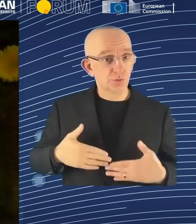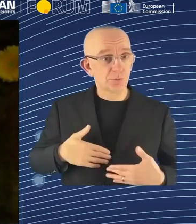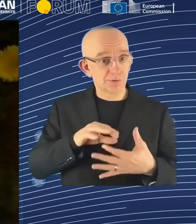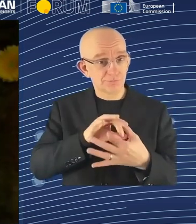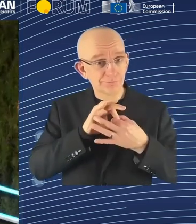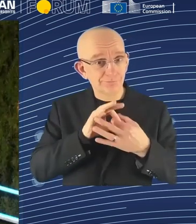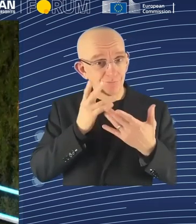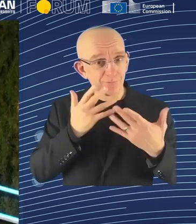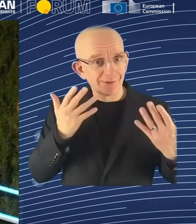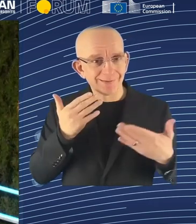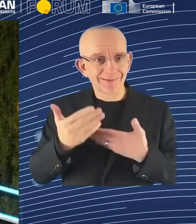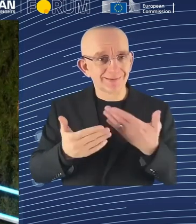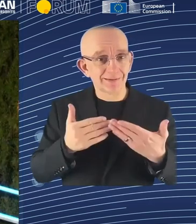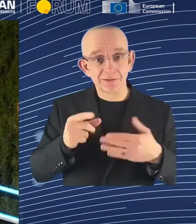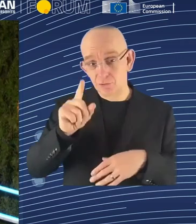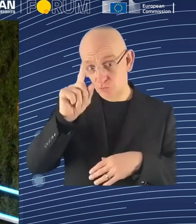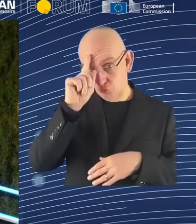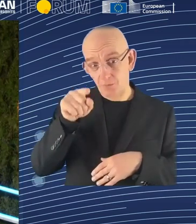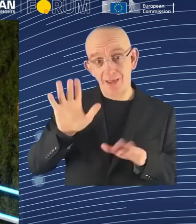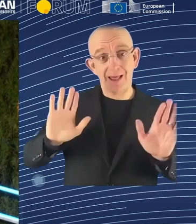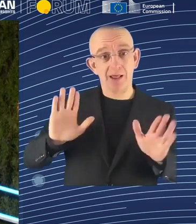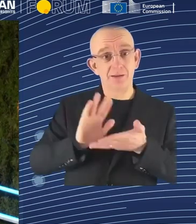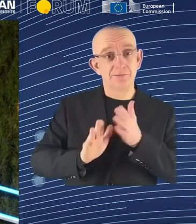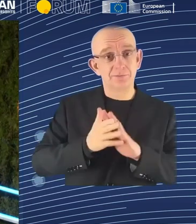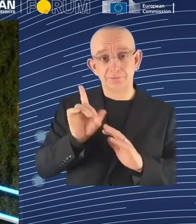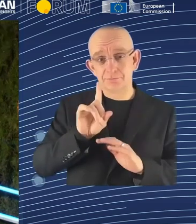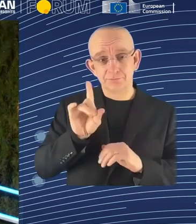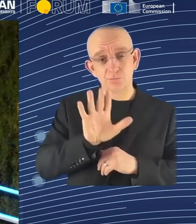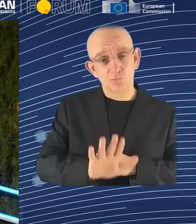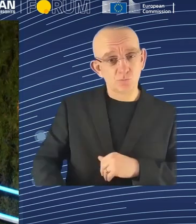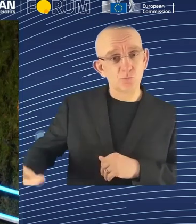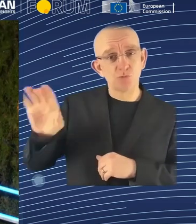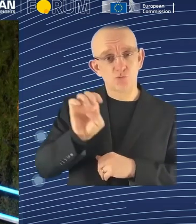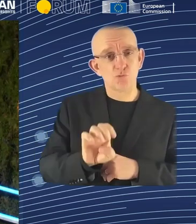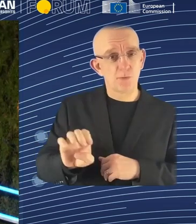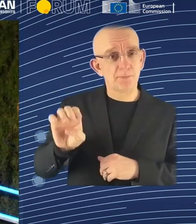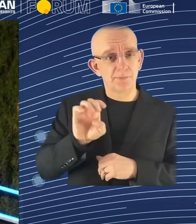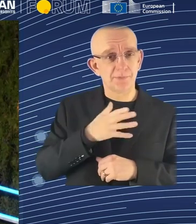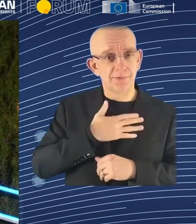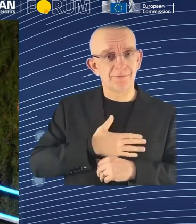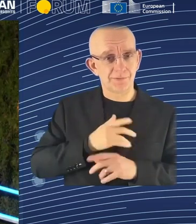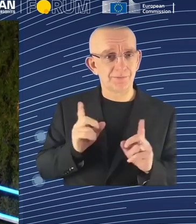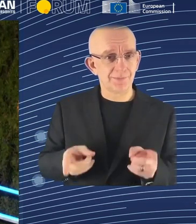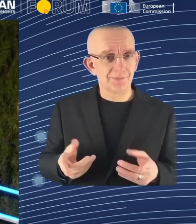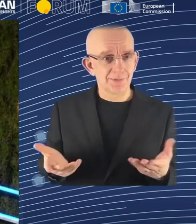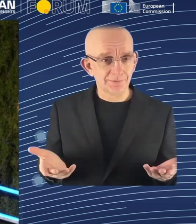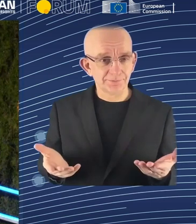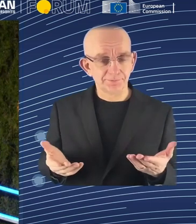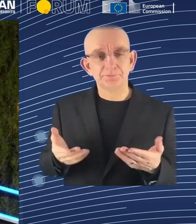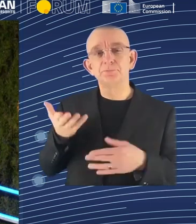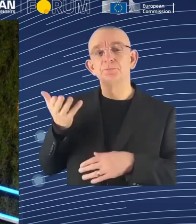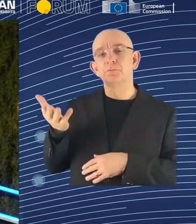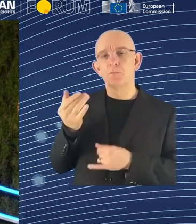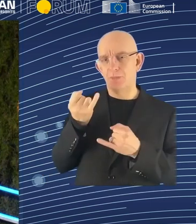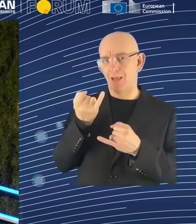And finally, AI power tools are becoming very sophisticated, as you say, and may even be powerful too for employment services, as